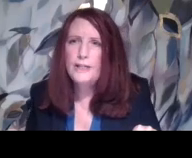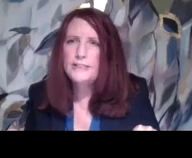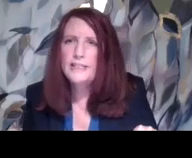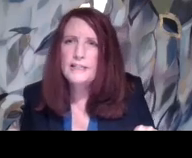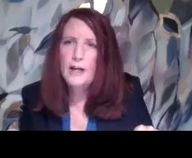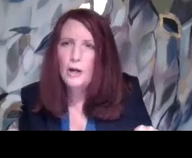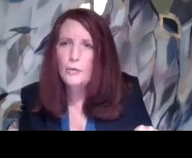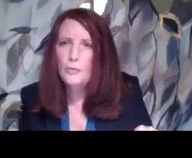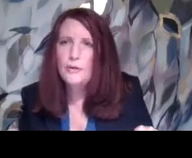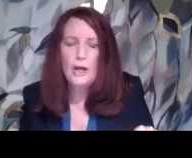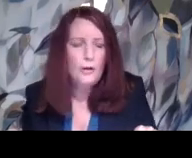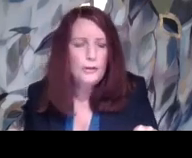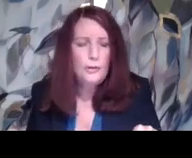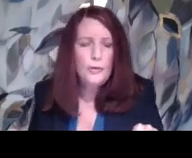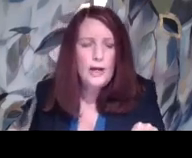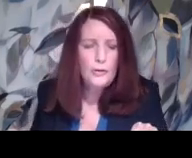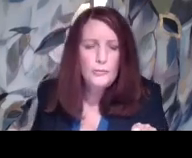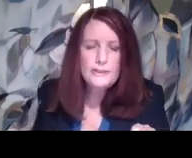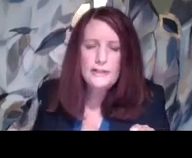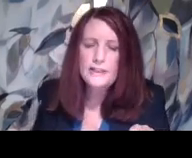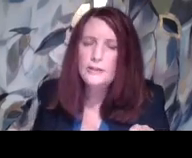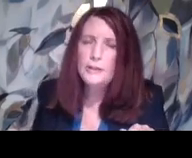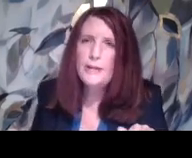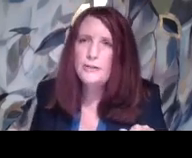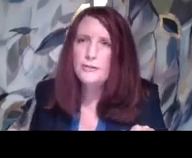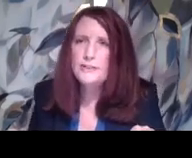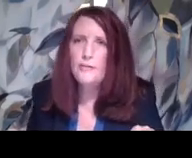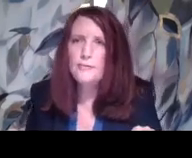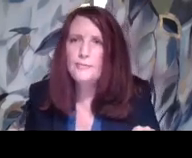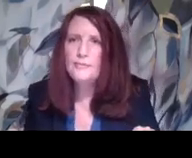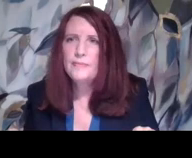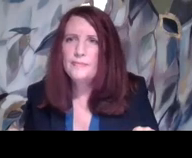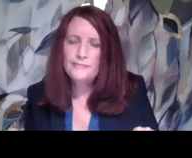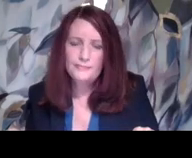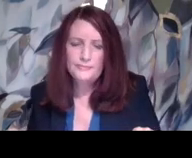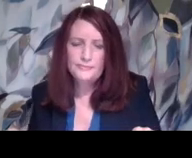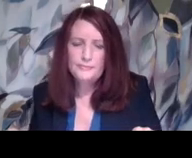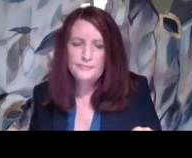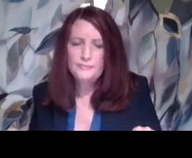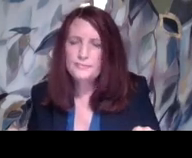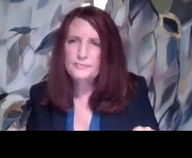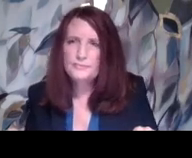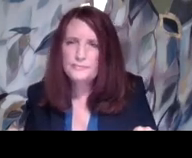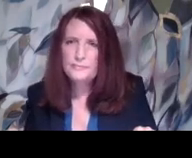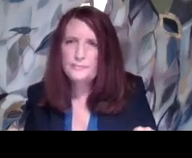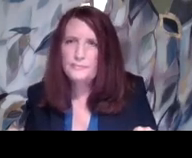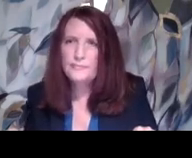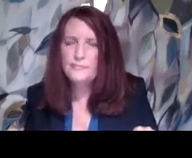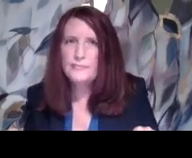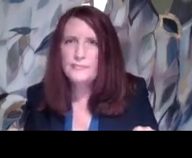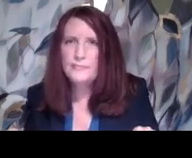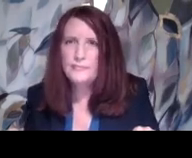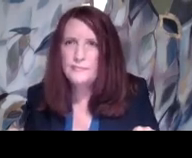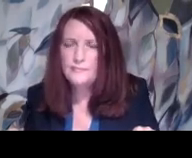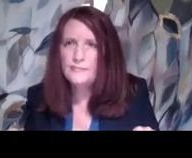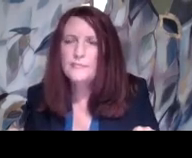And Francine, are you, tell us a little bit about yourself. I am a former high school